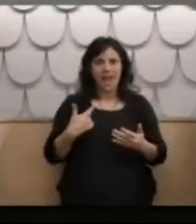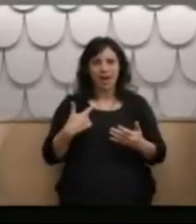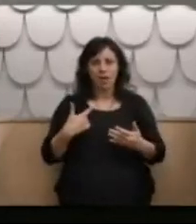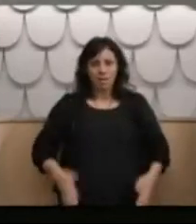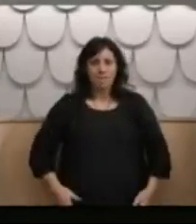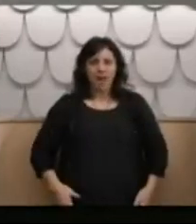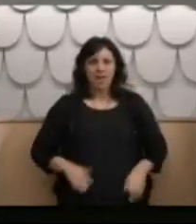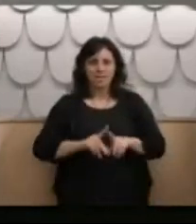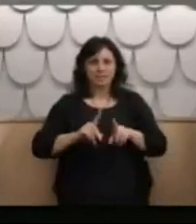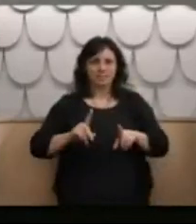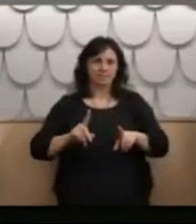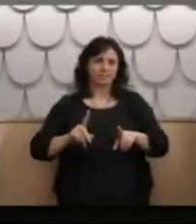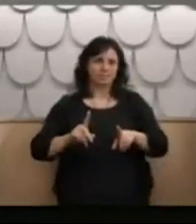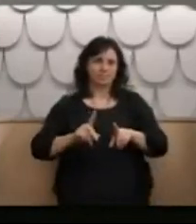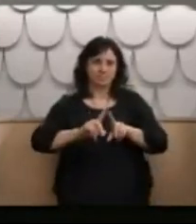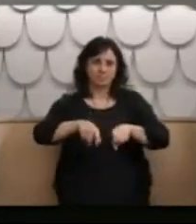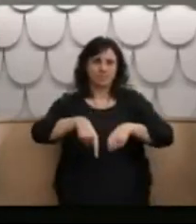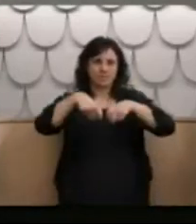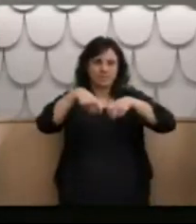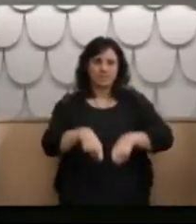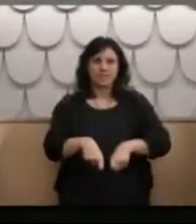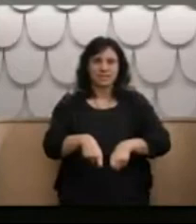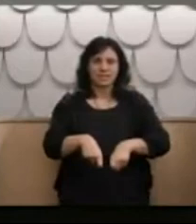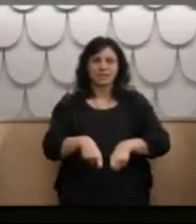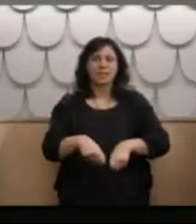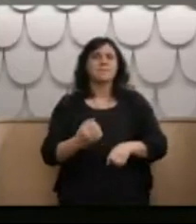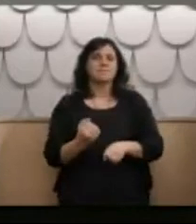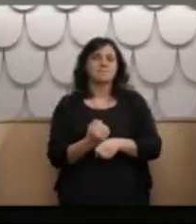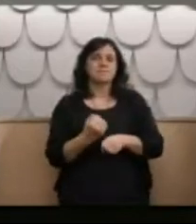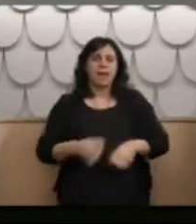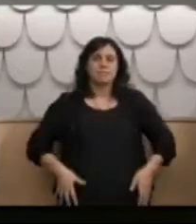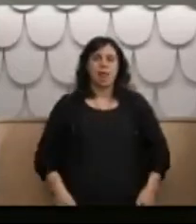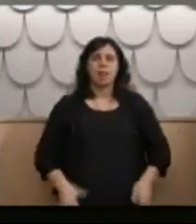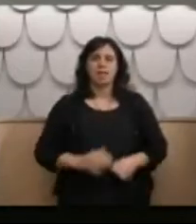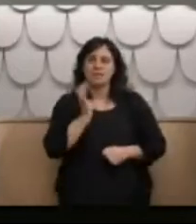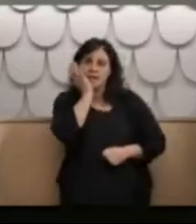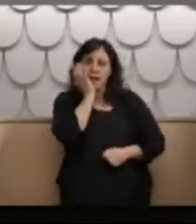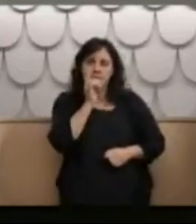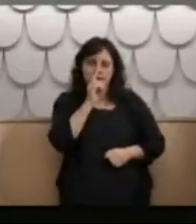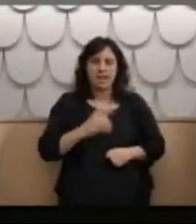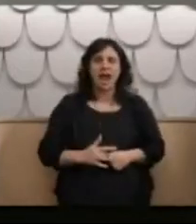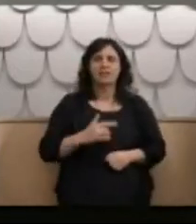And feet tucked down behind me for my legs to go numb. So I wouldn't, you know.